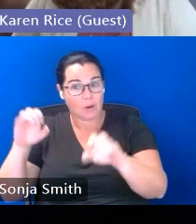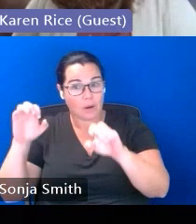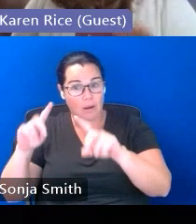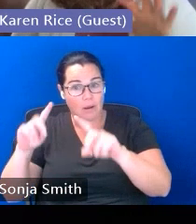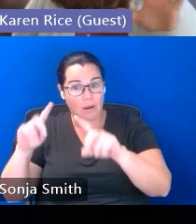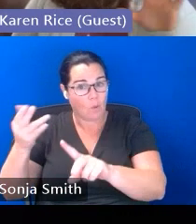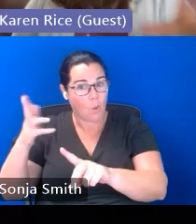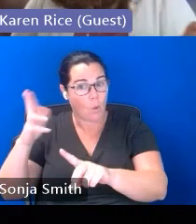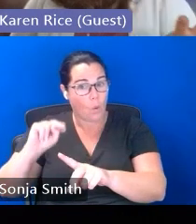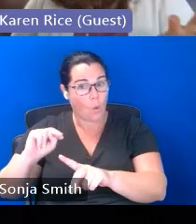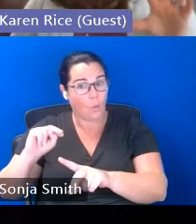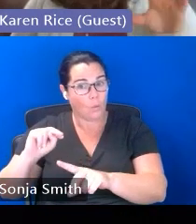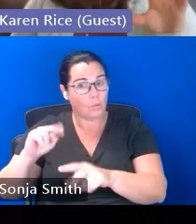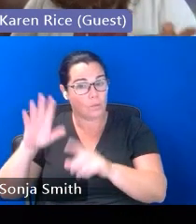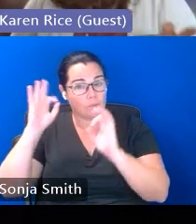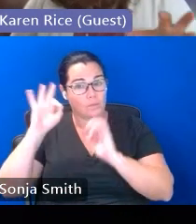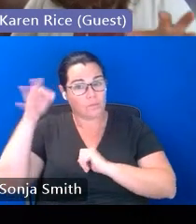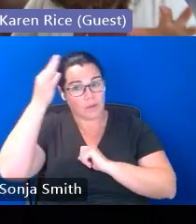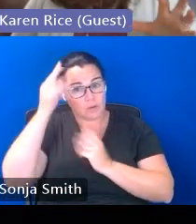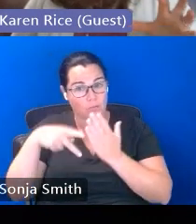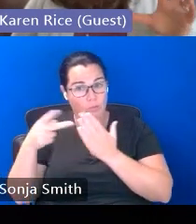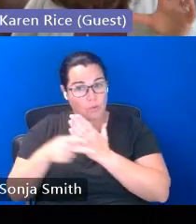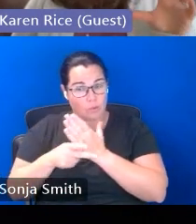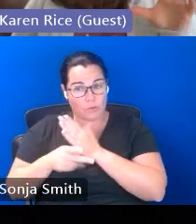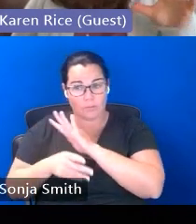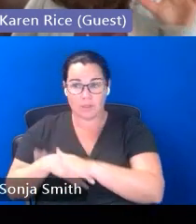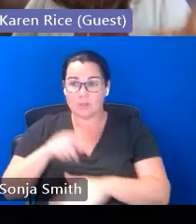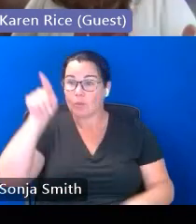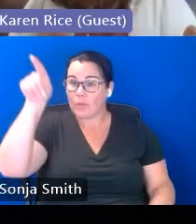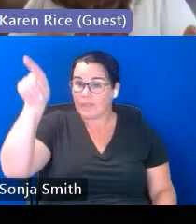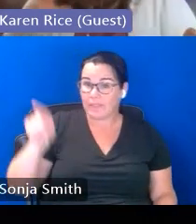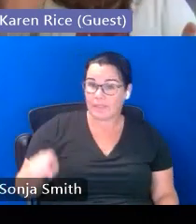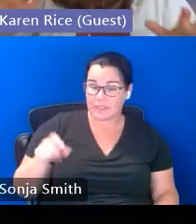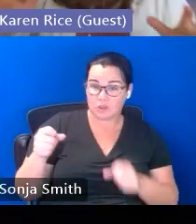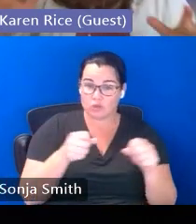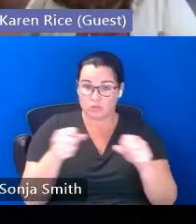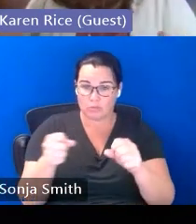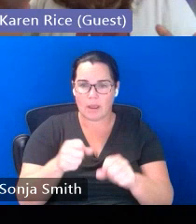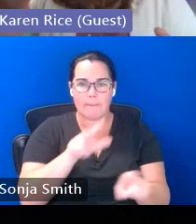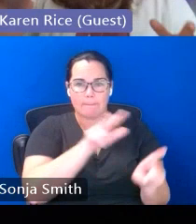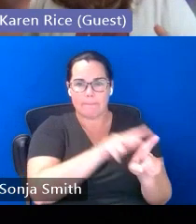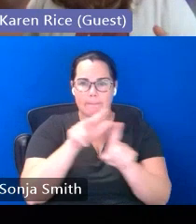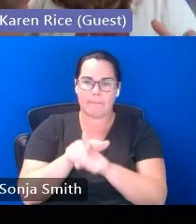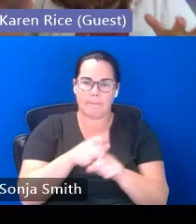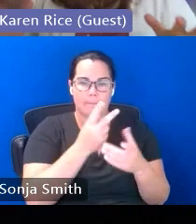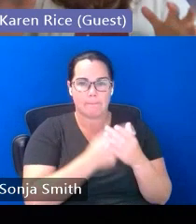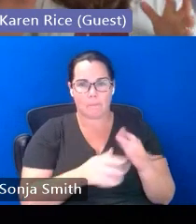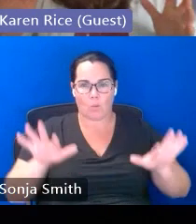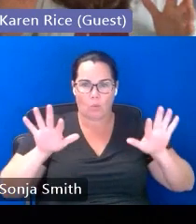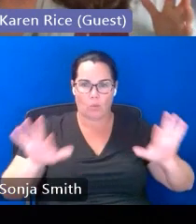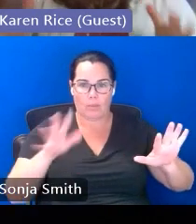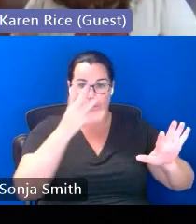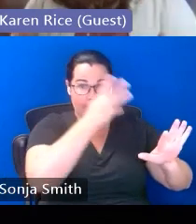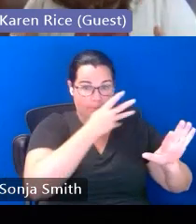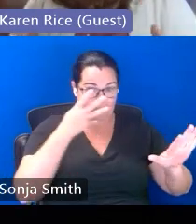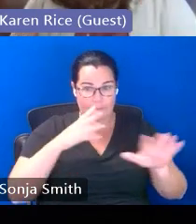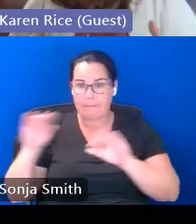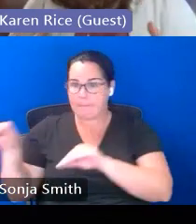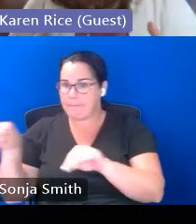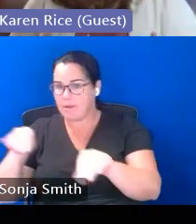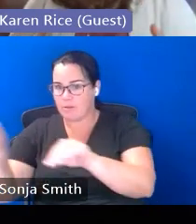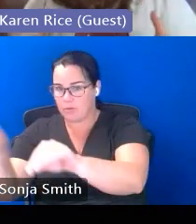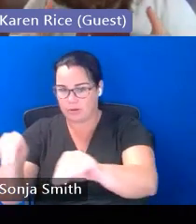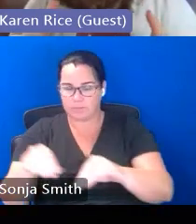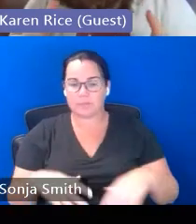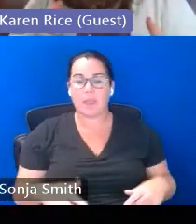so on these slides the strategies and best practices apply to both immigrant and migrant children and youth but i'm going to focus